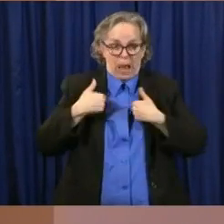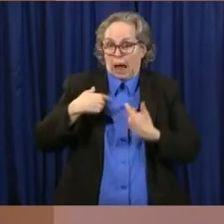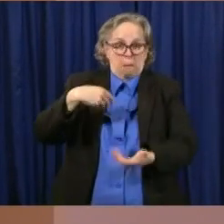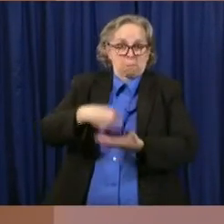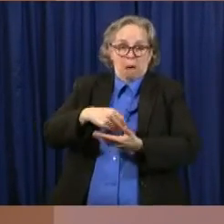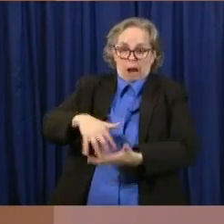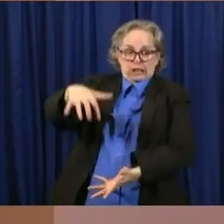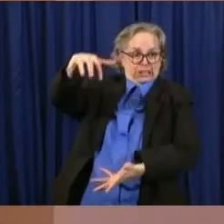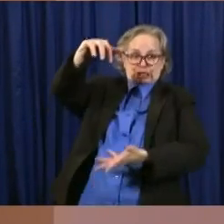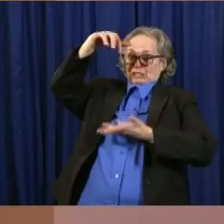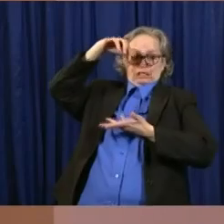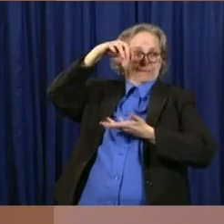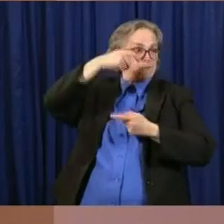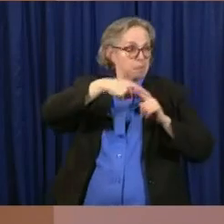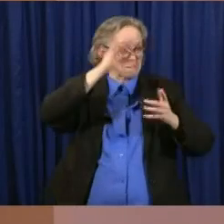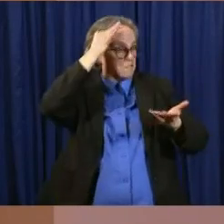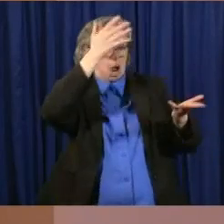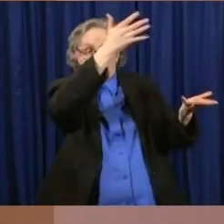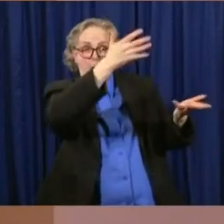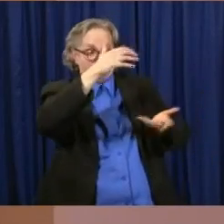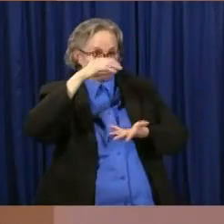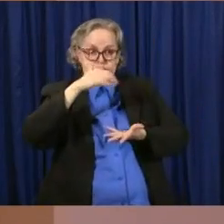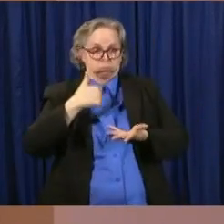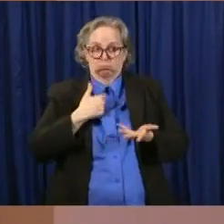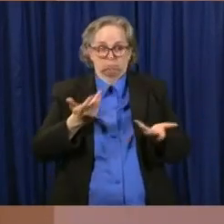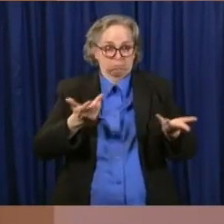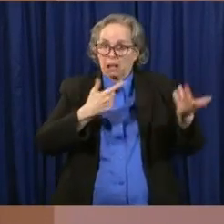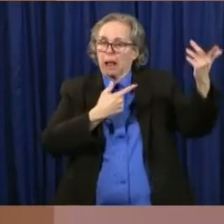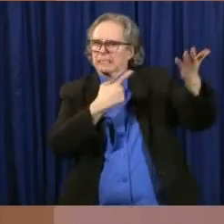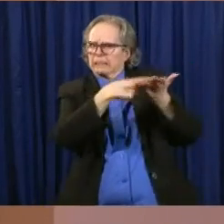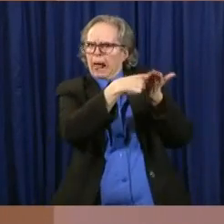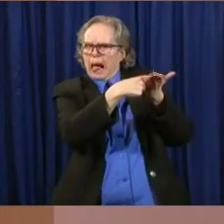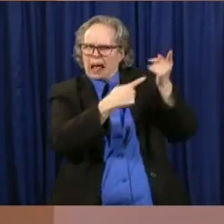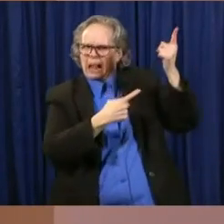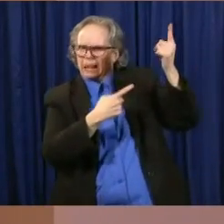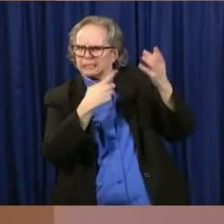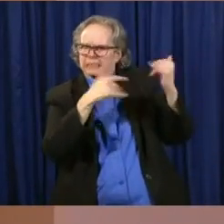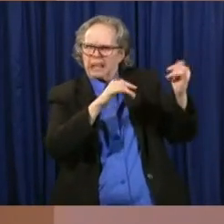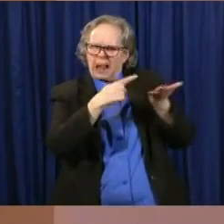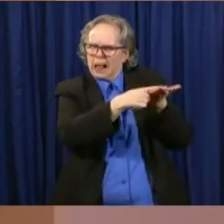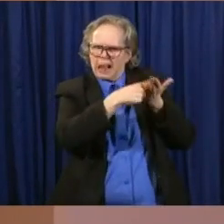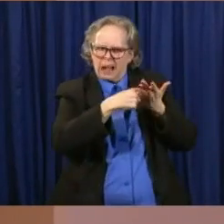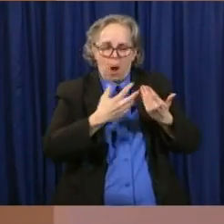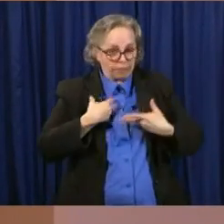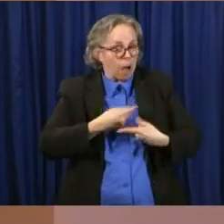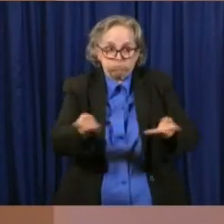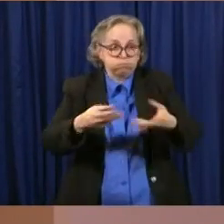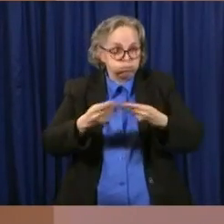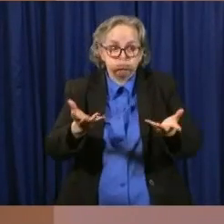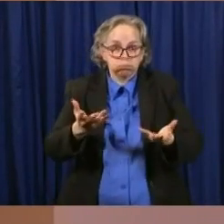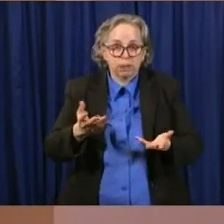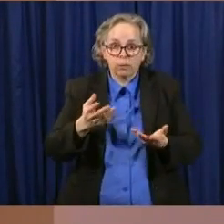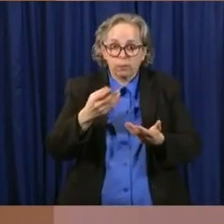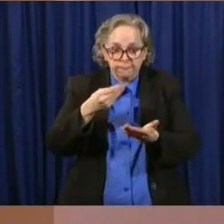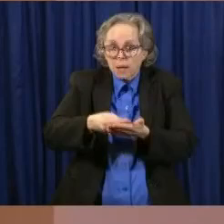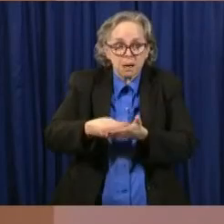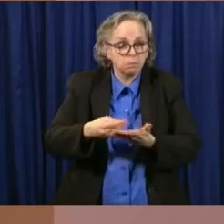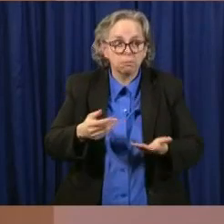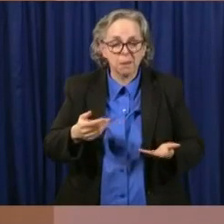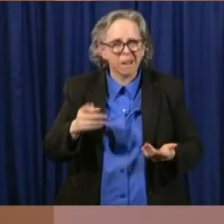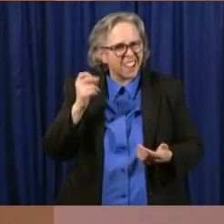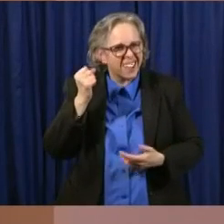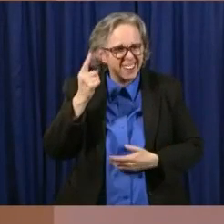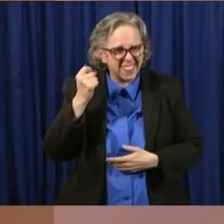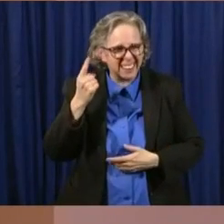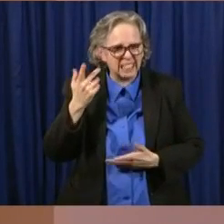the federal government that they're talking about doing to supply some of the states with these funds. But look, this is a responsibility